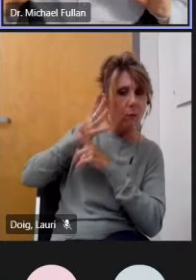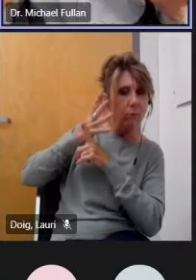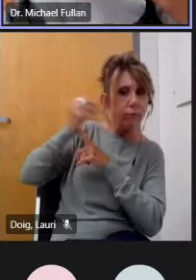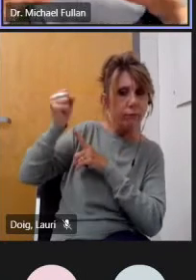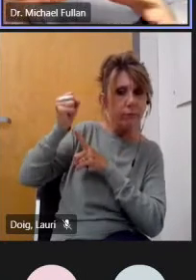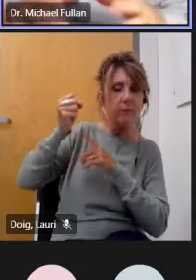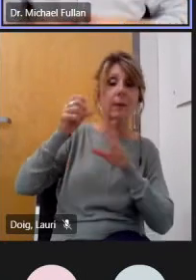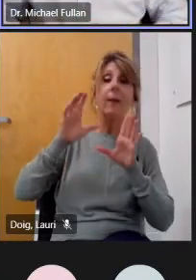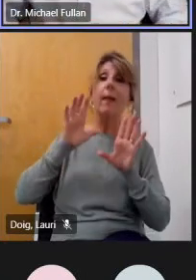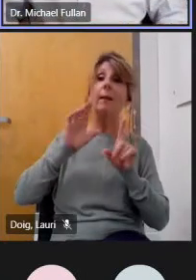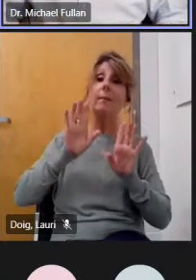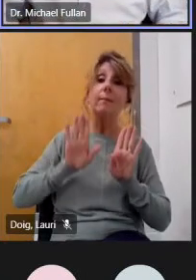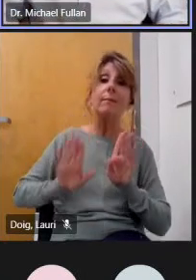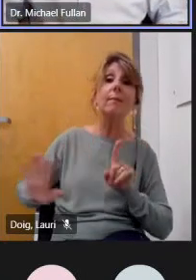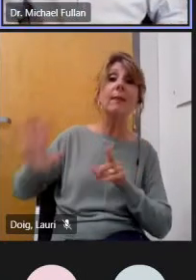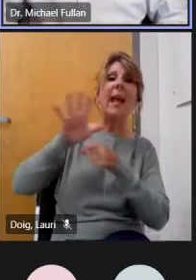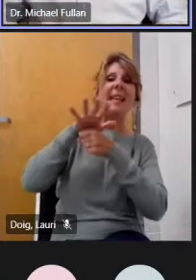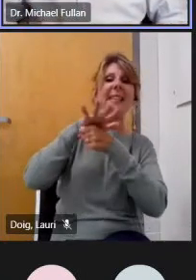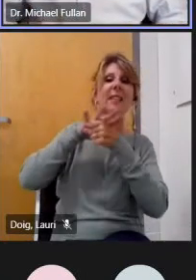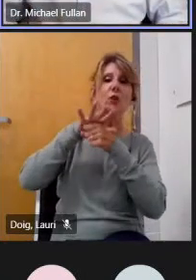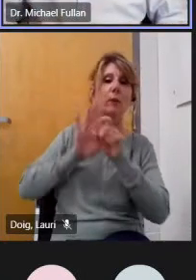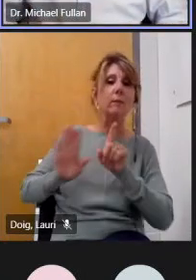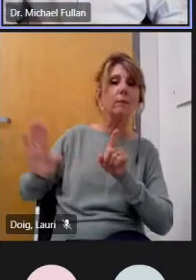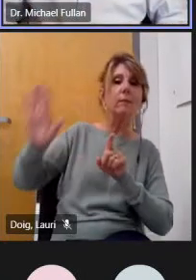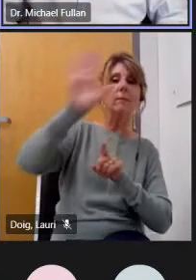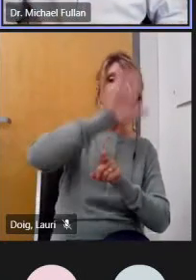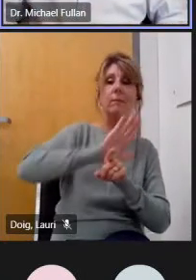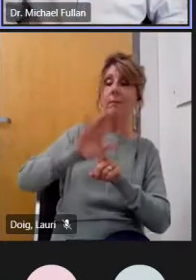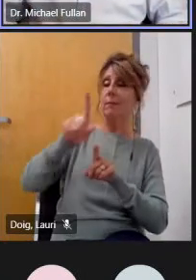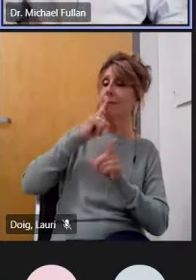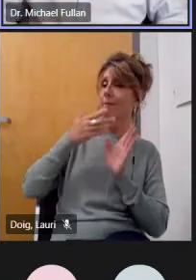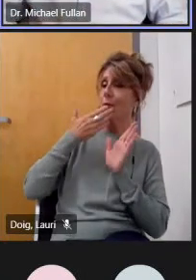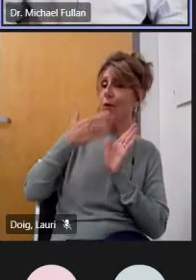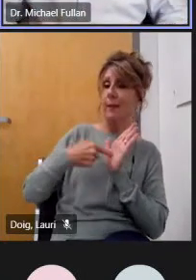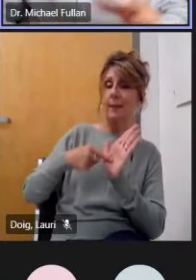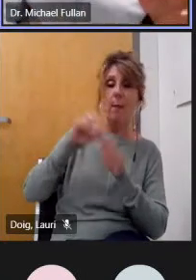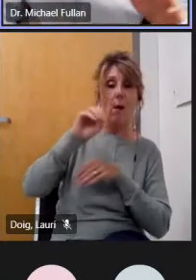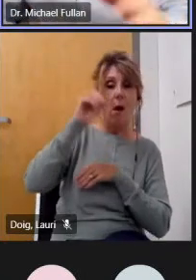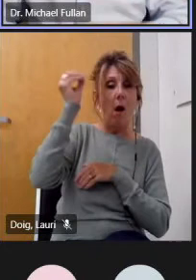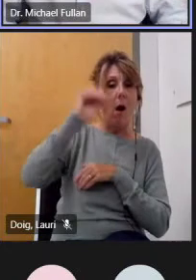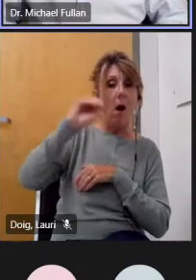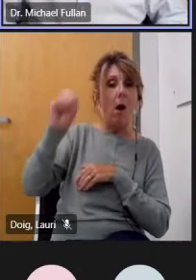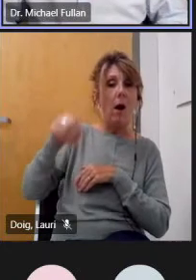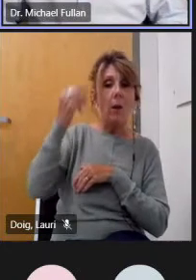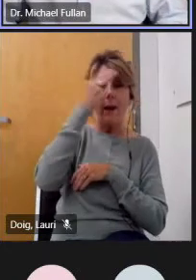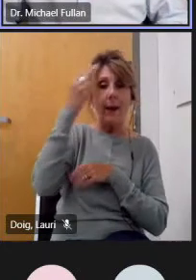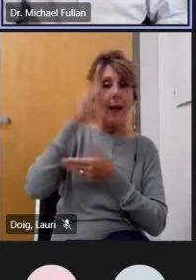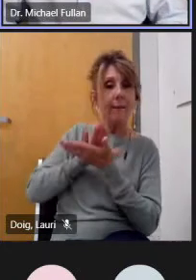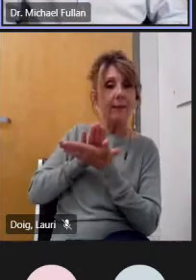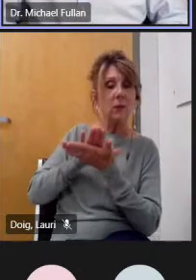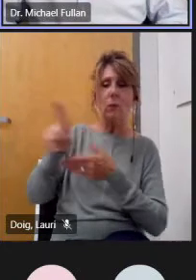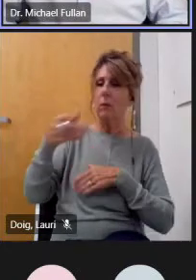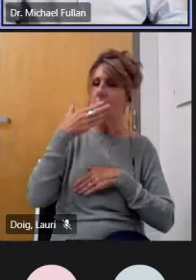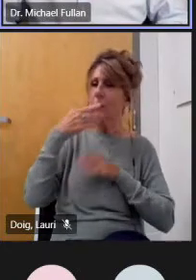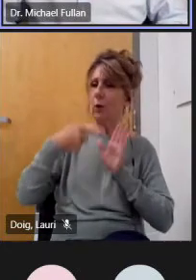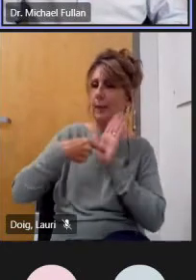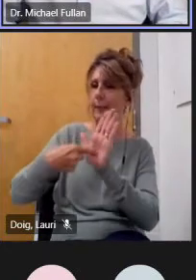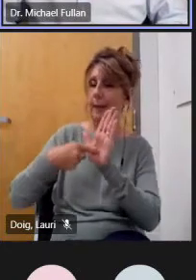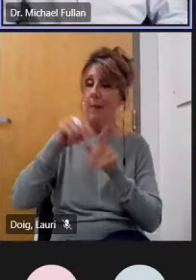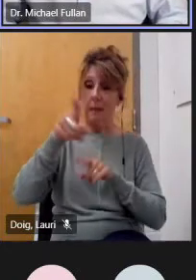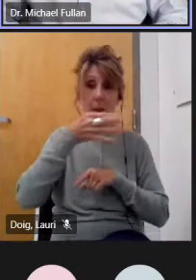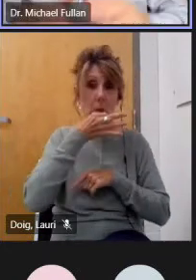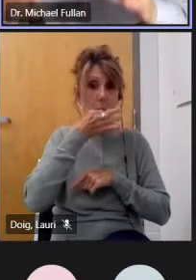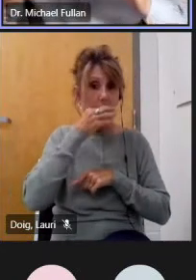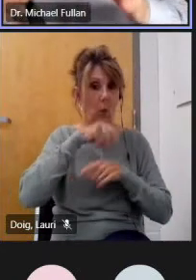what the district does to shape this again ottawa catholic is a great example and a minute i'm going to talk about new newfoundland and uh